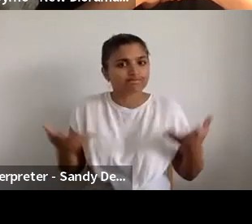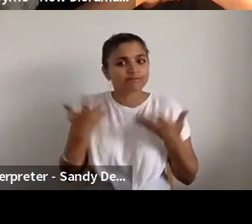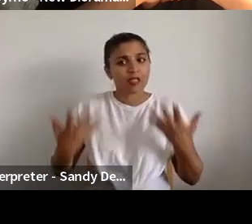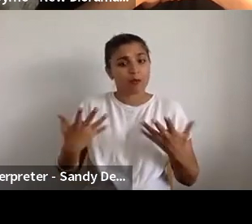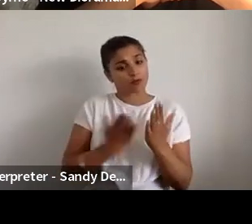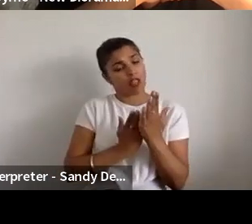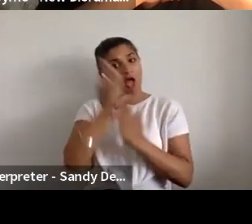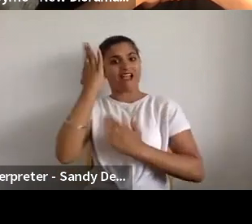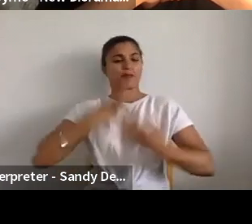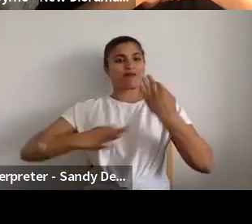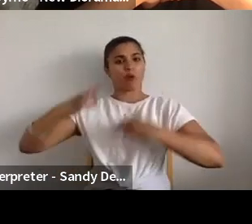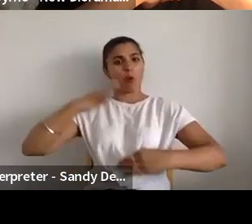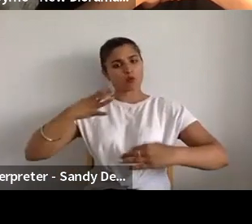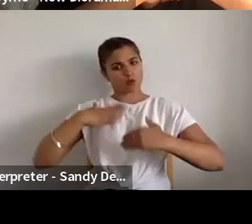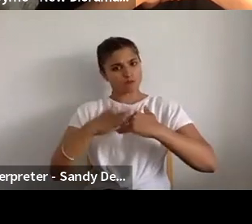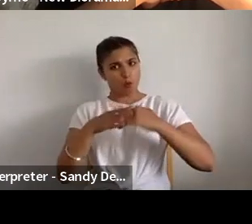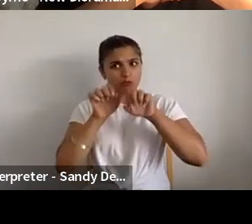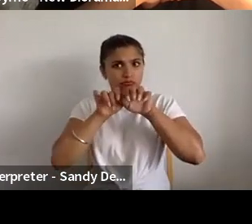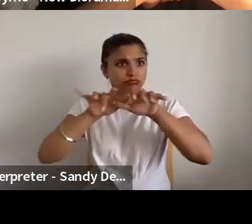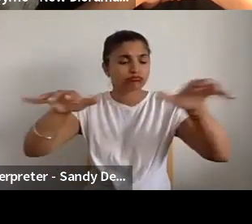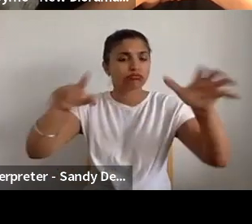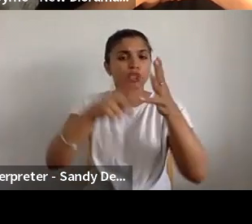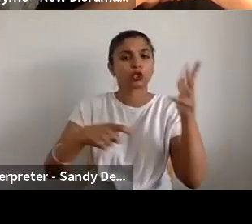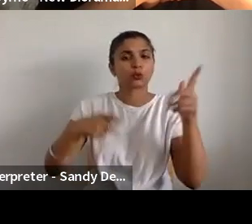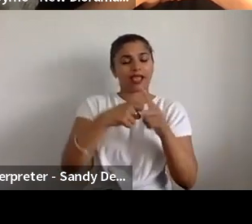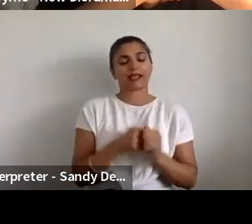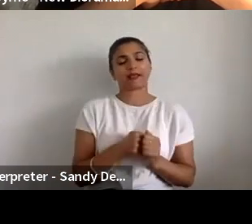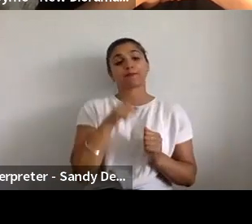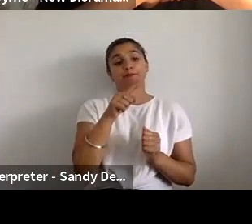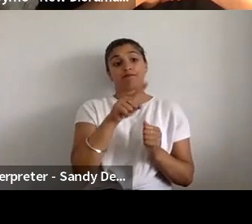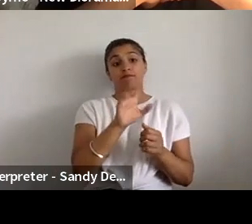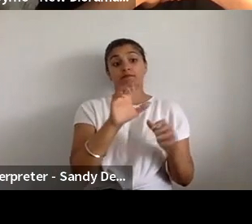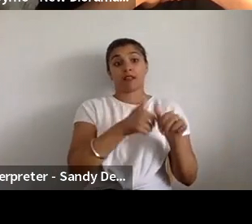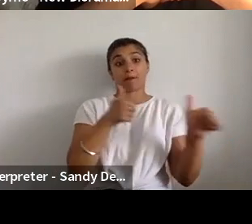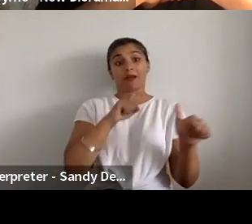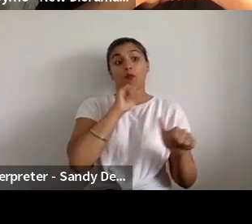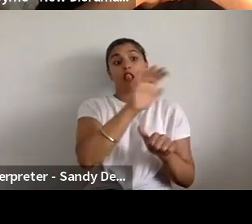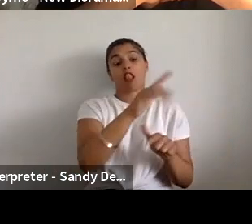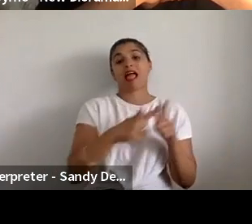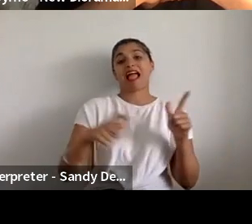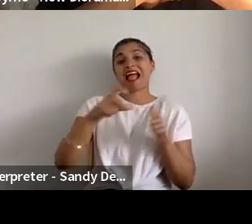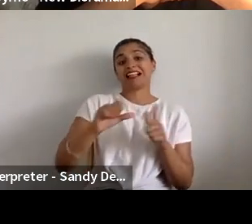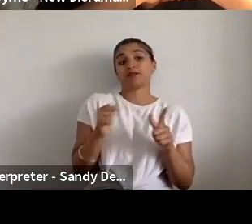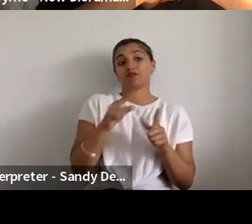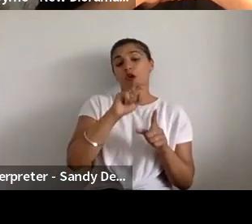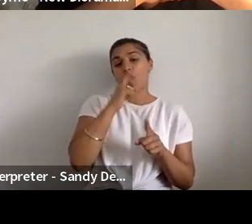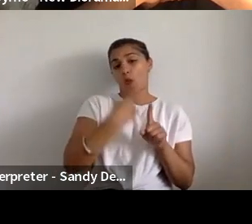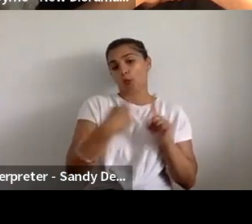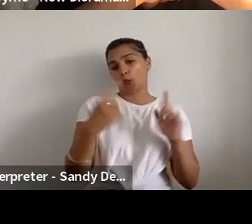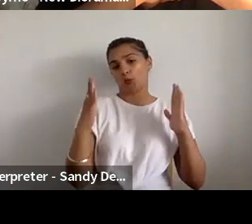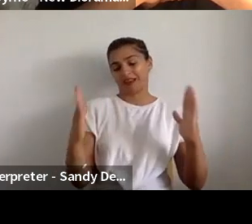live performance sectors across the UK. Horizon will be in Edinburgh for one week during August 2022 and 23